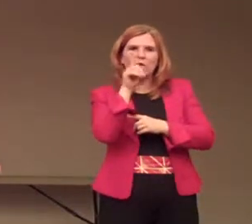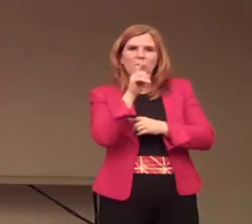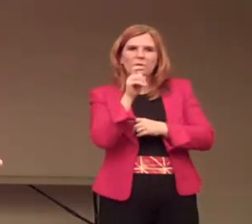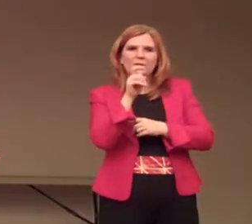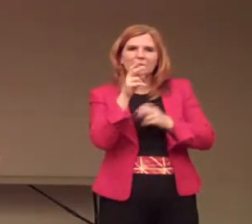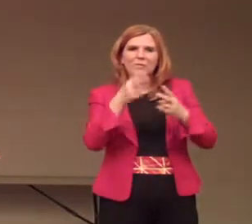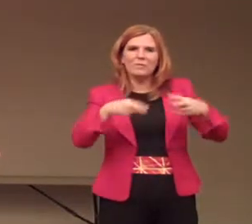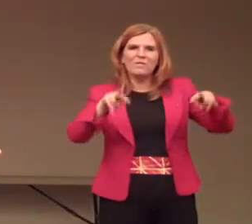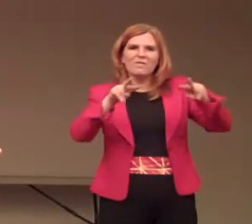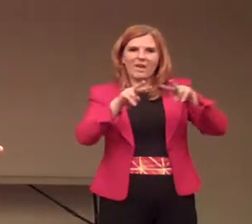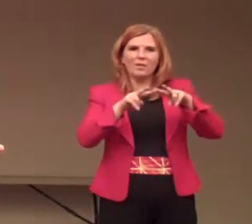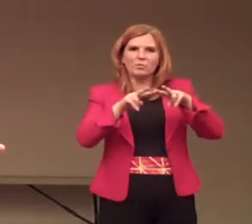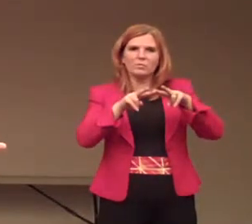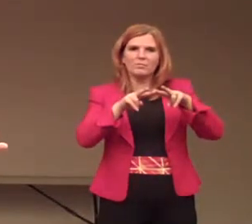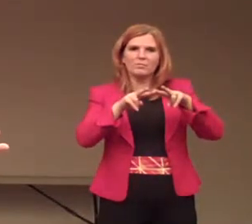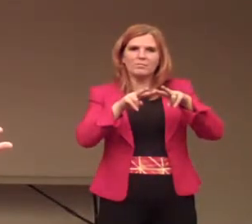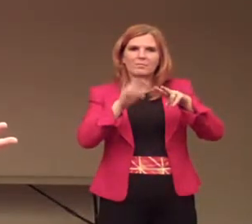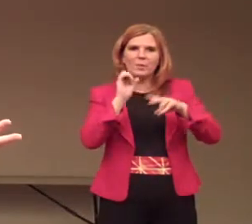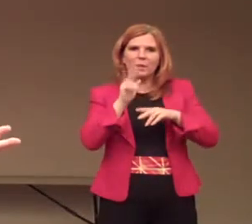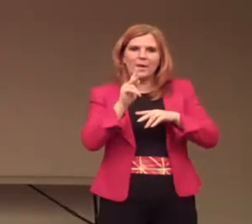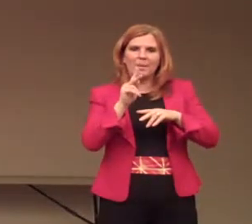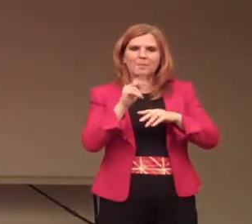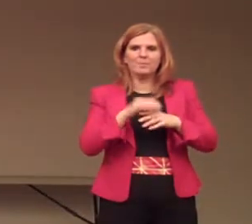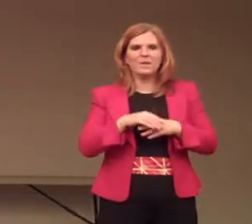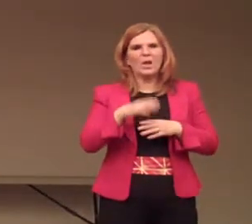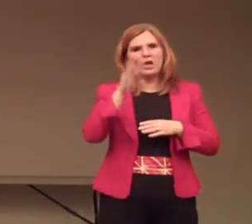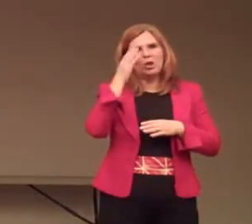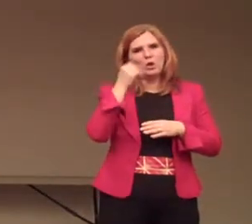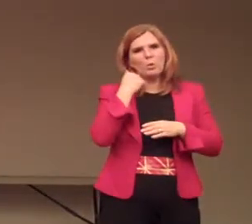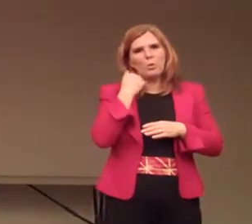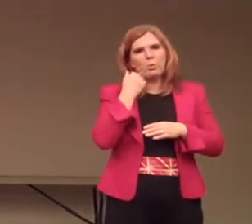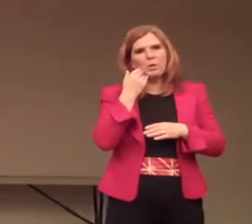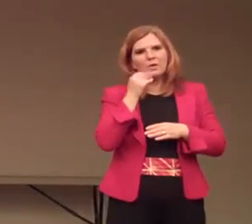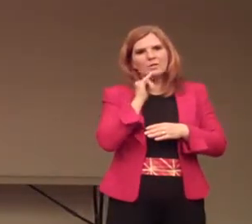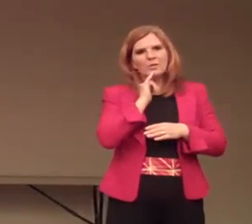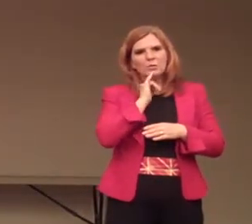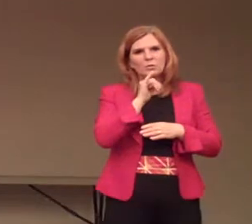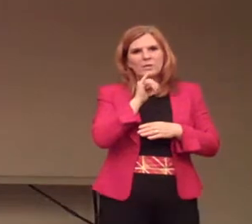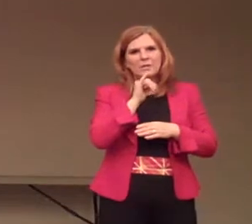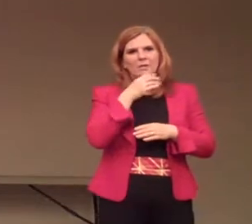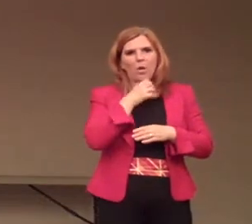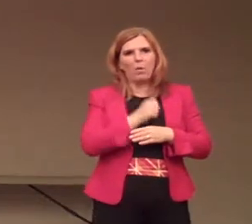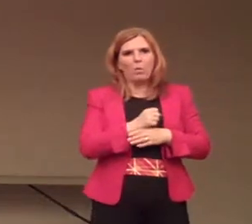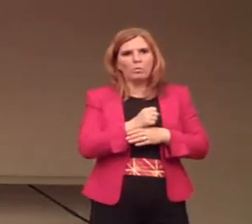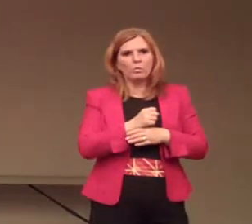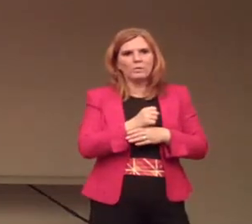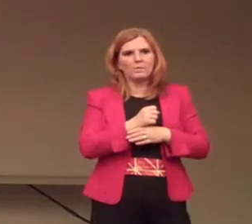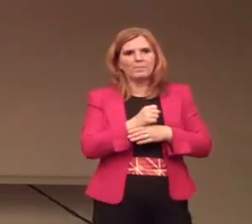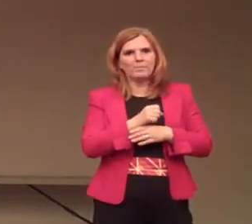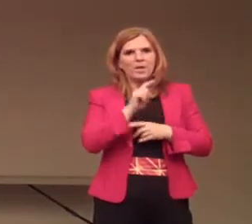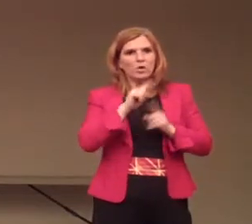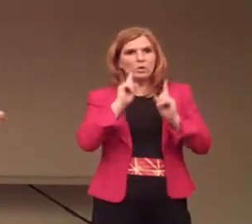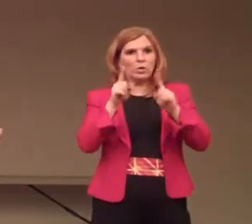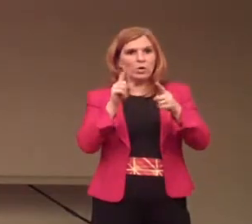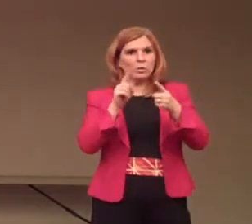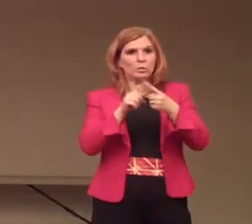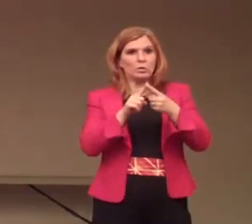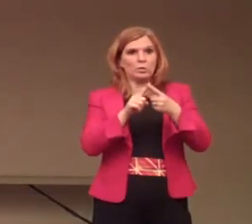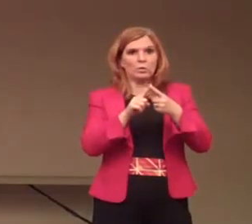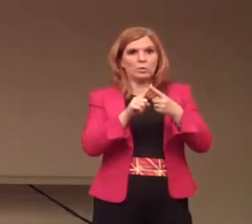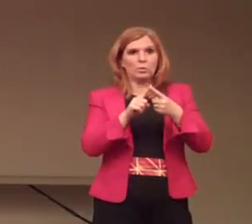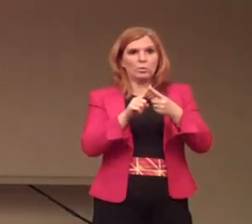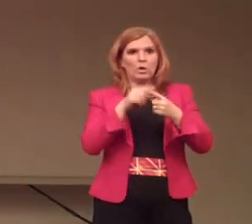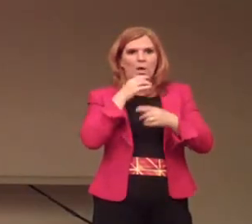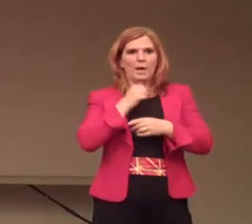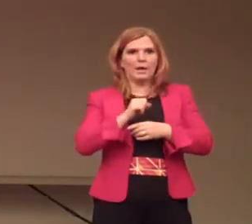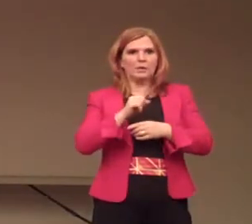virtue. Okay. You know, prostitution is relatively old. You could go to ancient